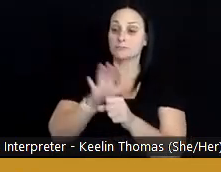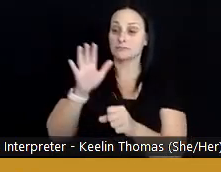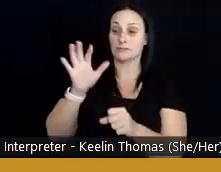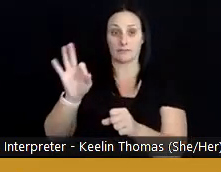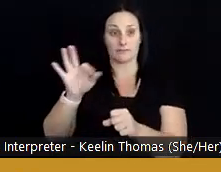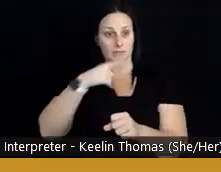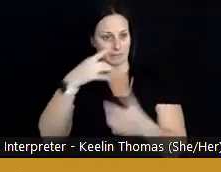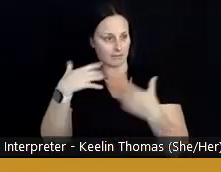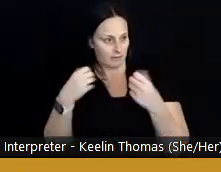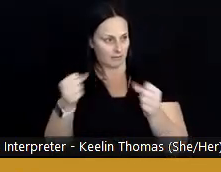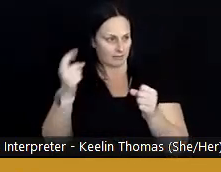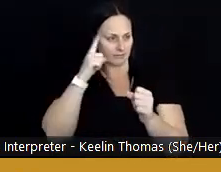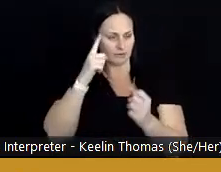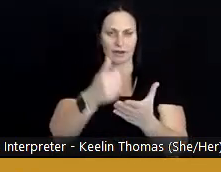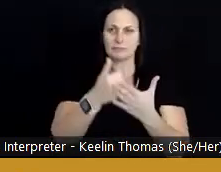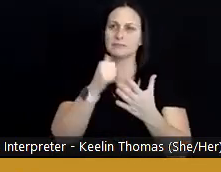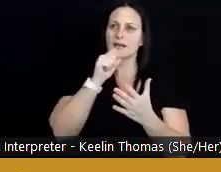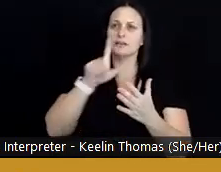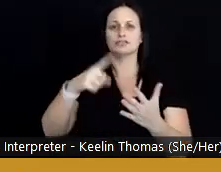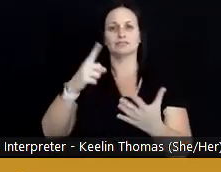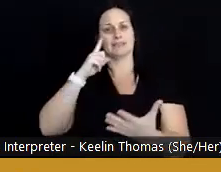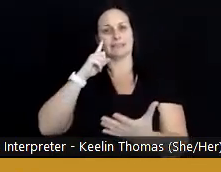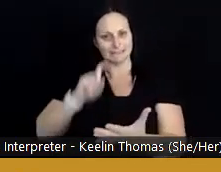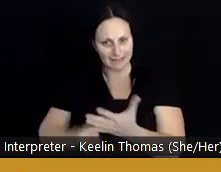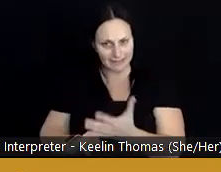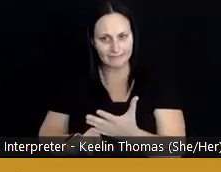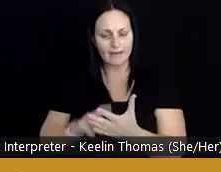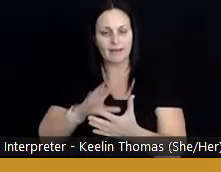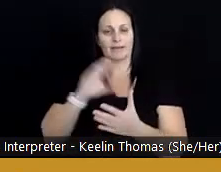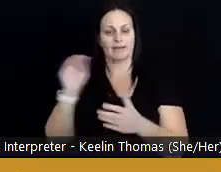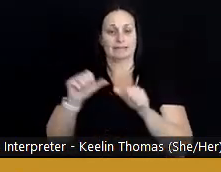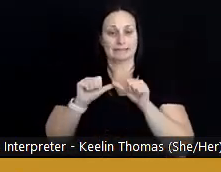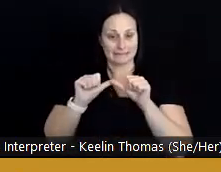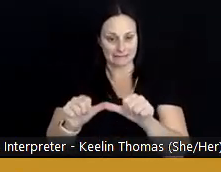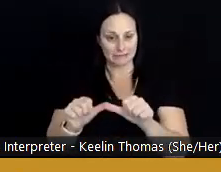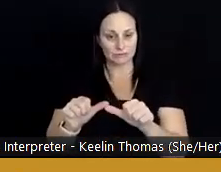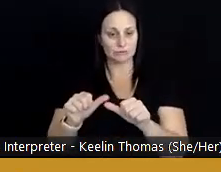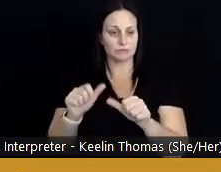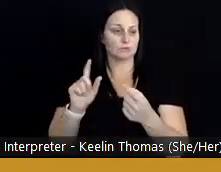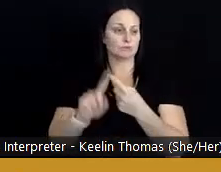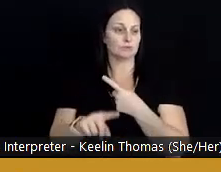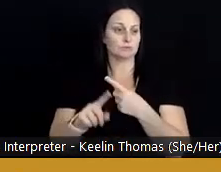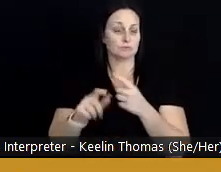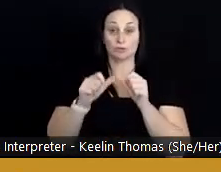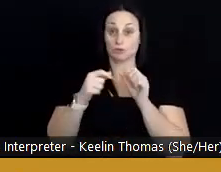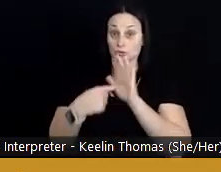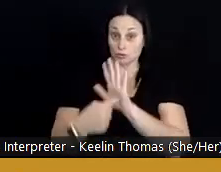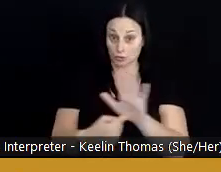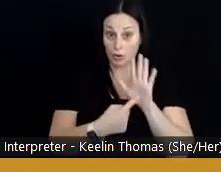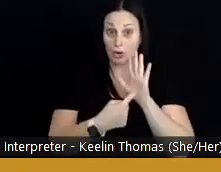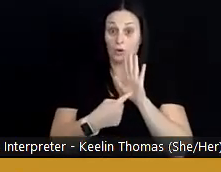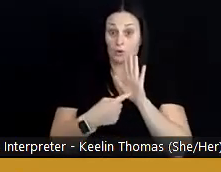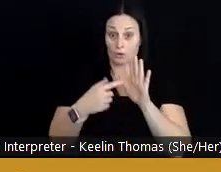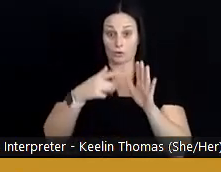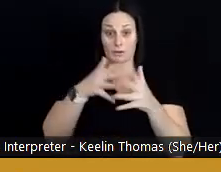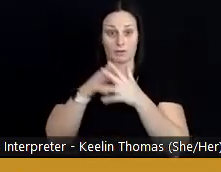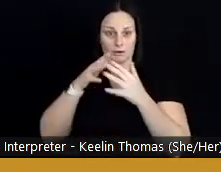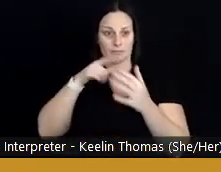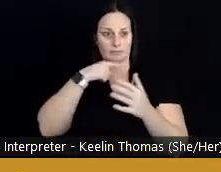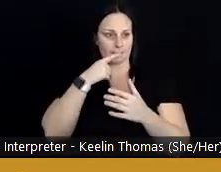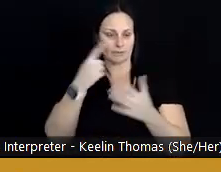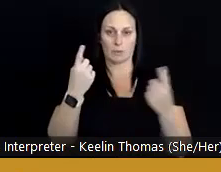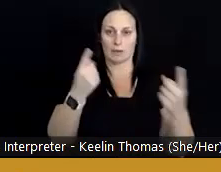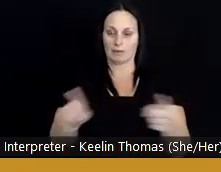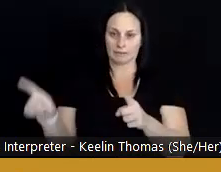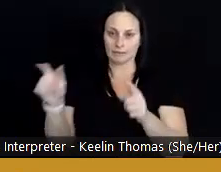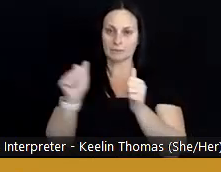health in helping us to not just identify and continue to show the American public what is happening with regards to